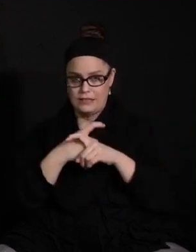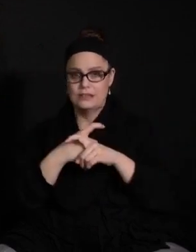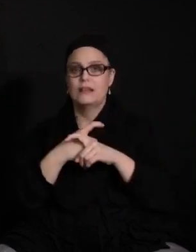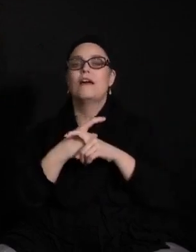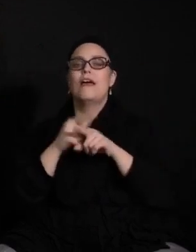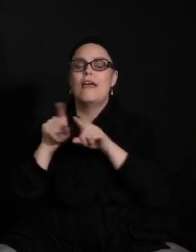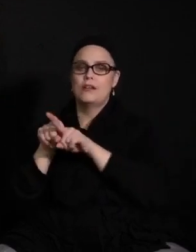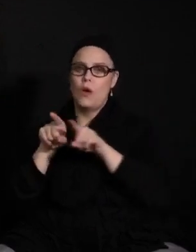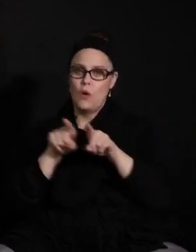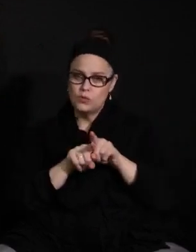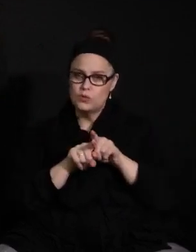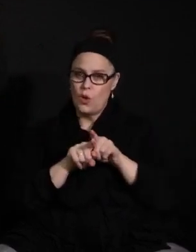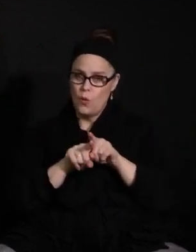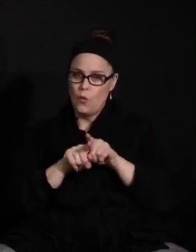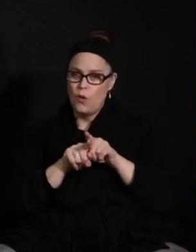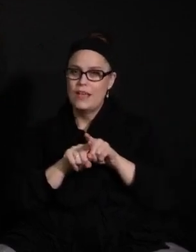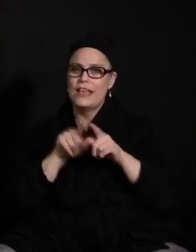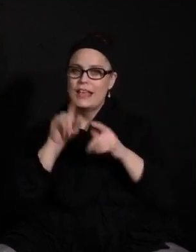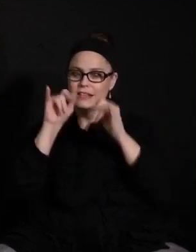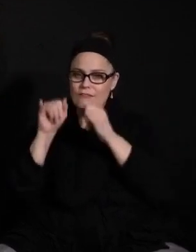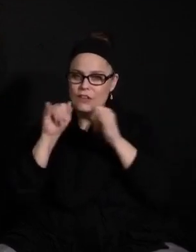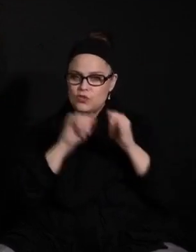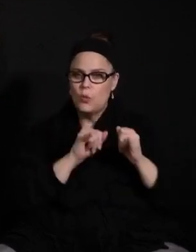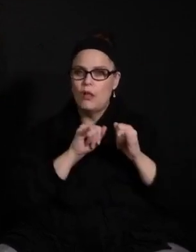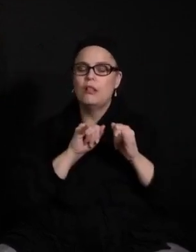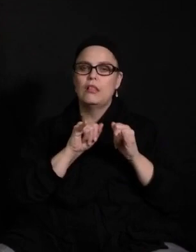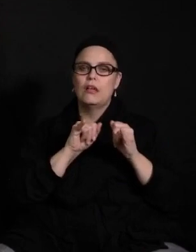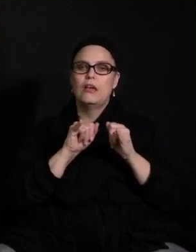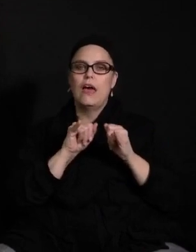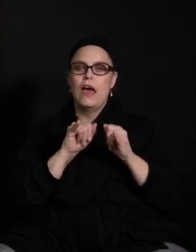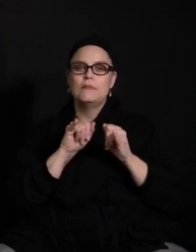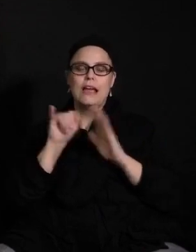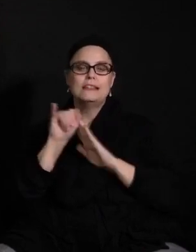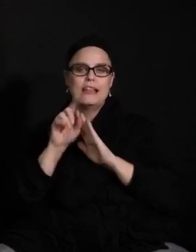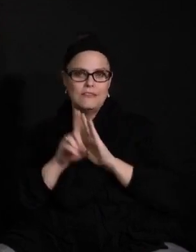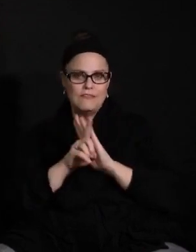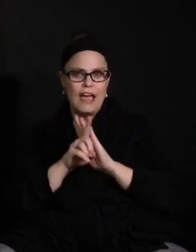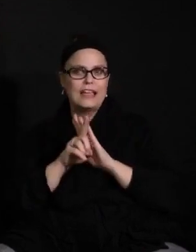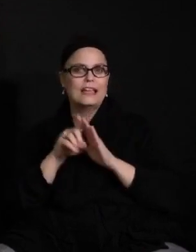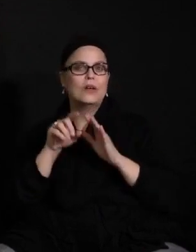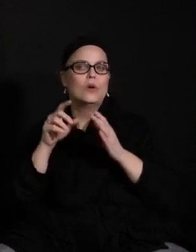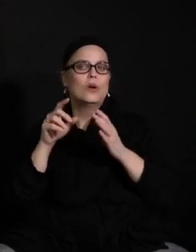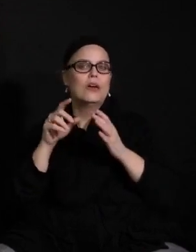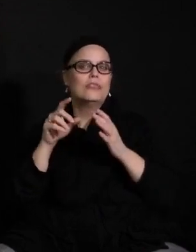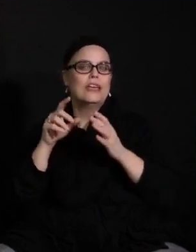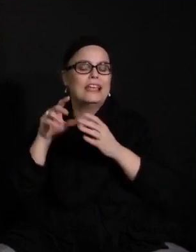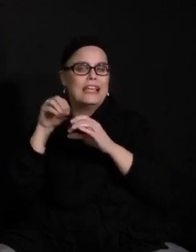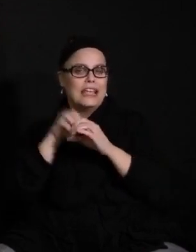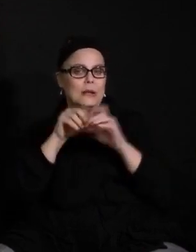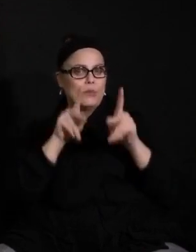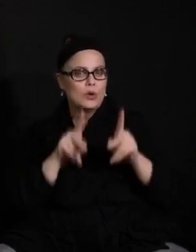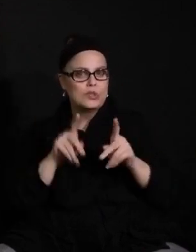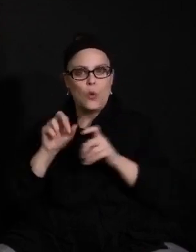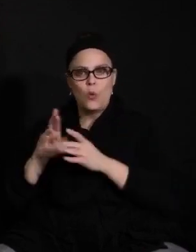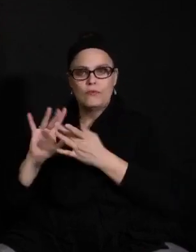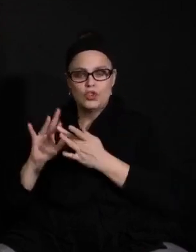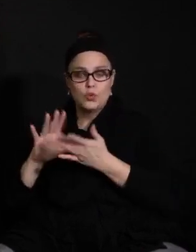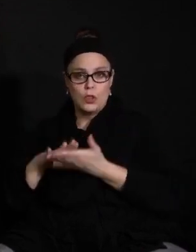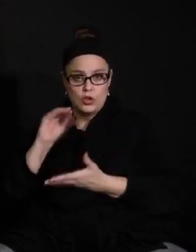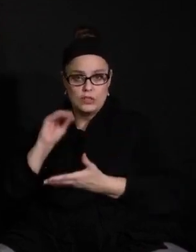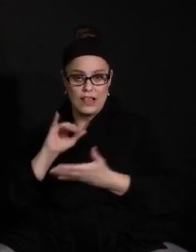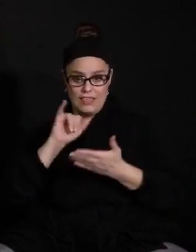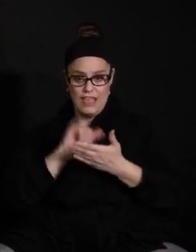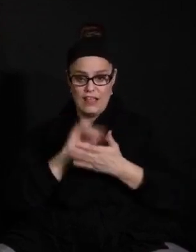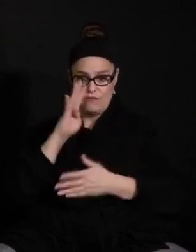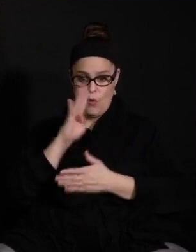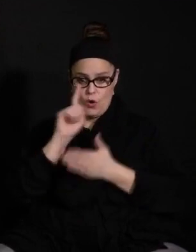as well as maintaining the individual identified continuity we believe is important for both in-person and virtual learning students. By using a four and a half hour